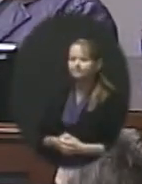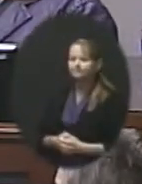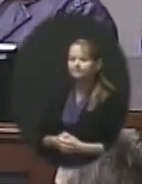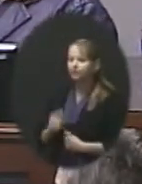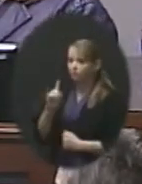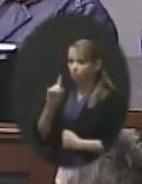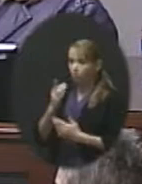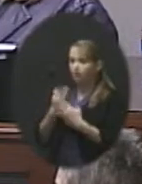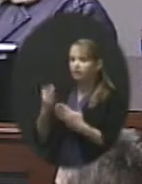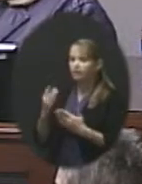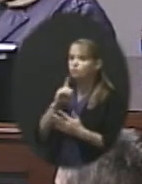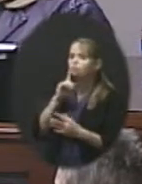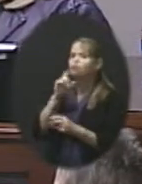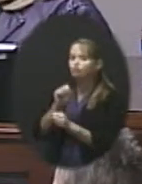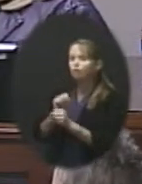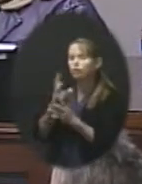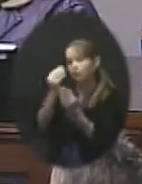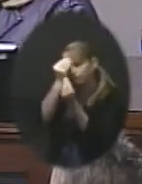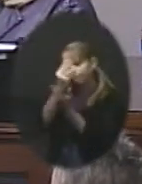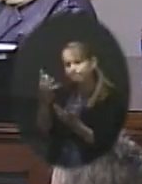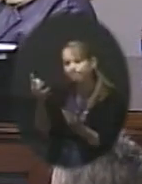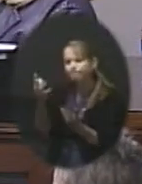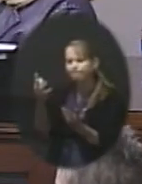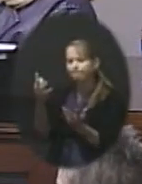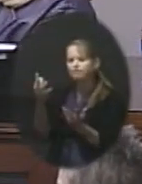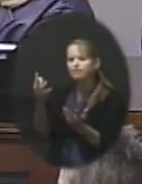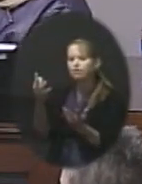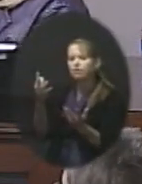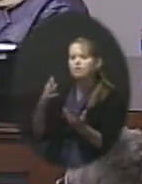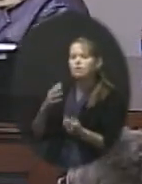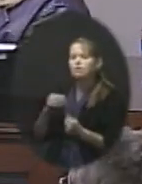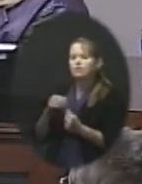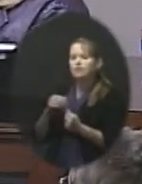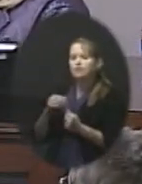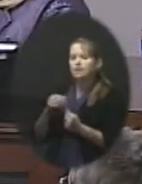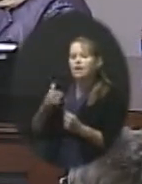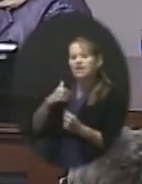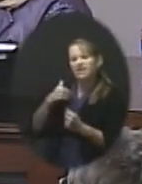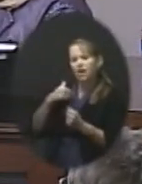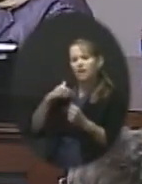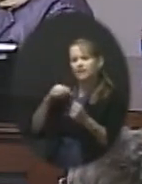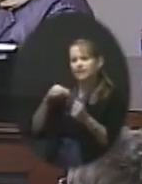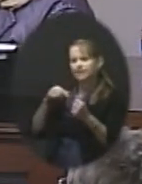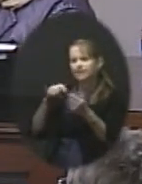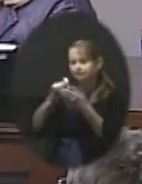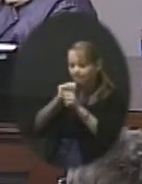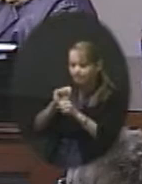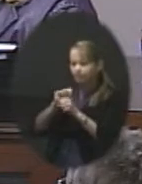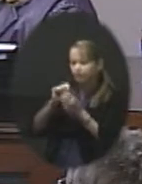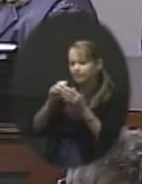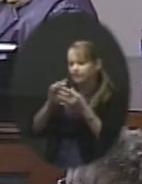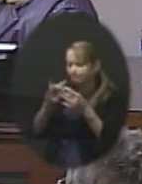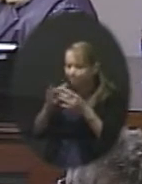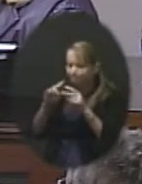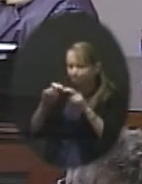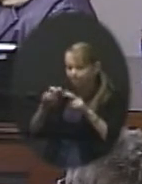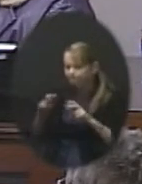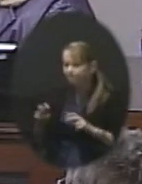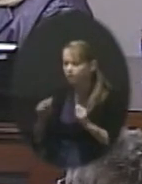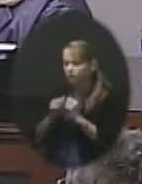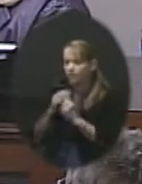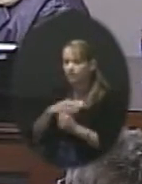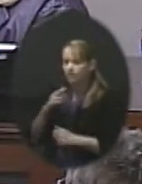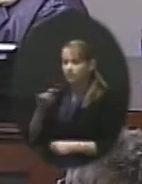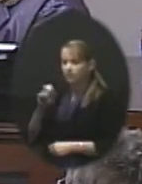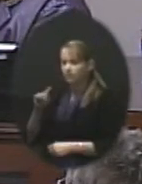want to leave you with as I was working through all of this with my network team, one of